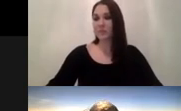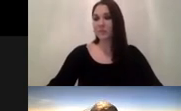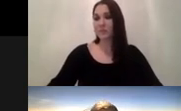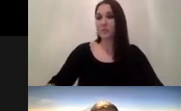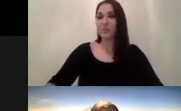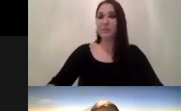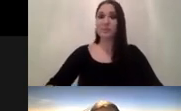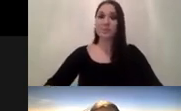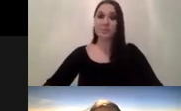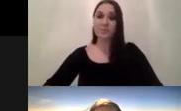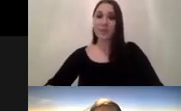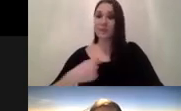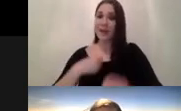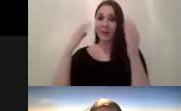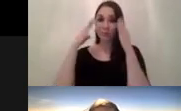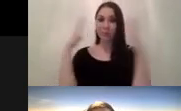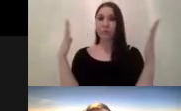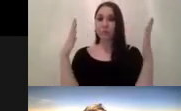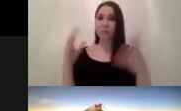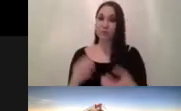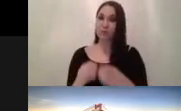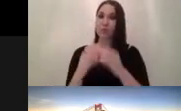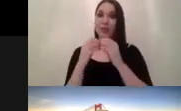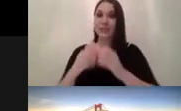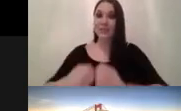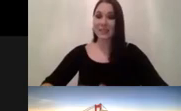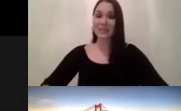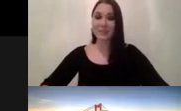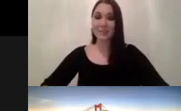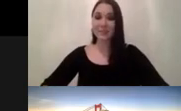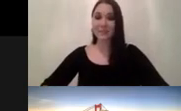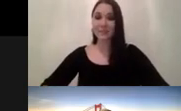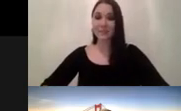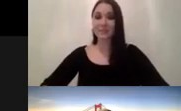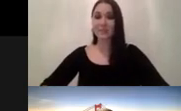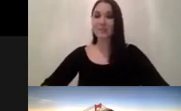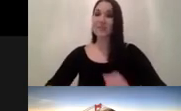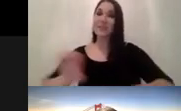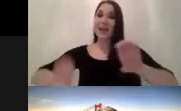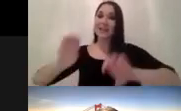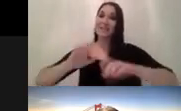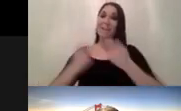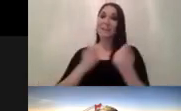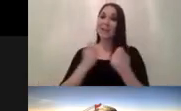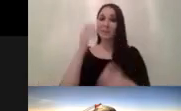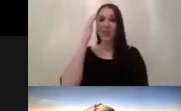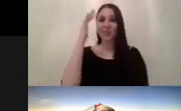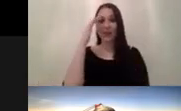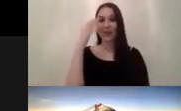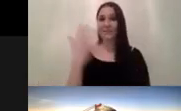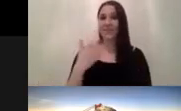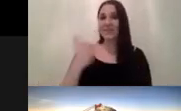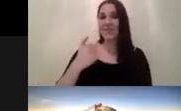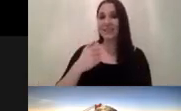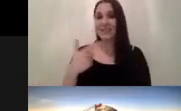just mind-blowing productivity increase and that set off the scientific management theory for the next 50 60 70 years